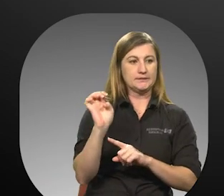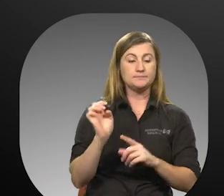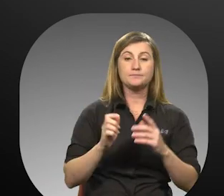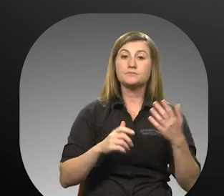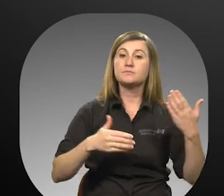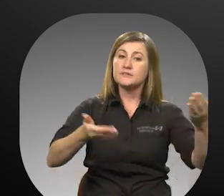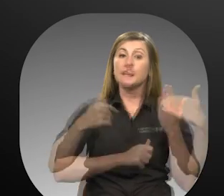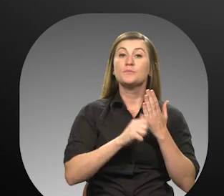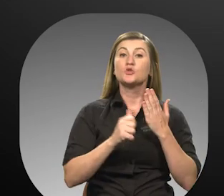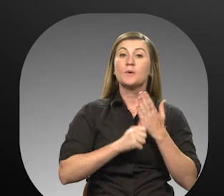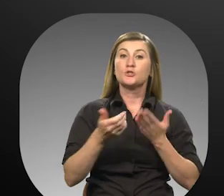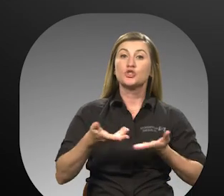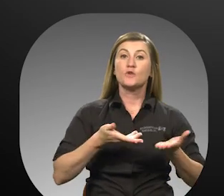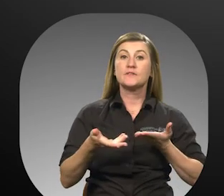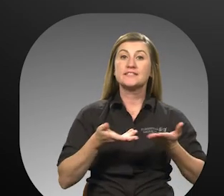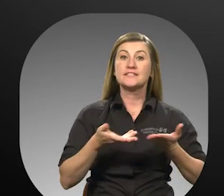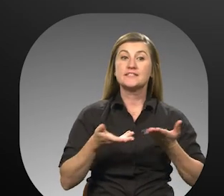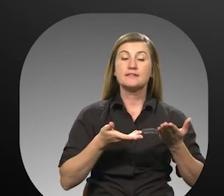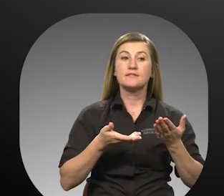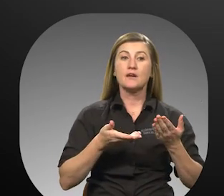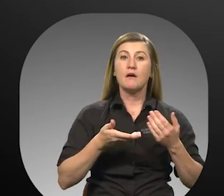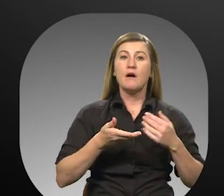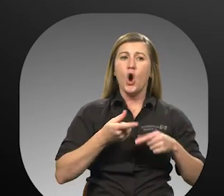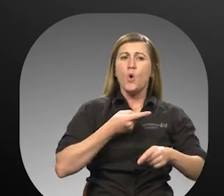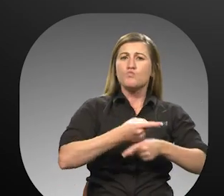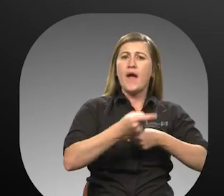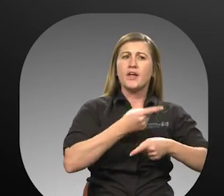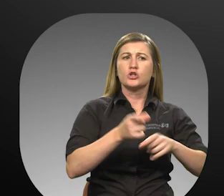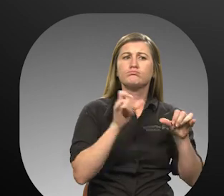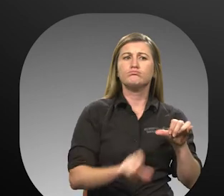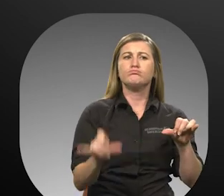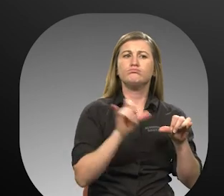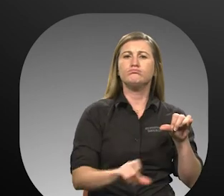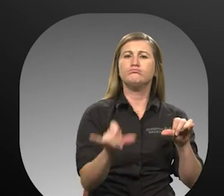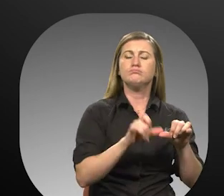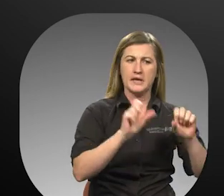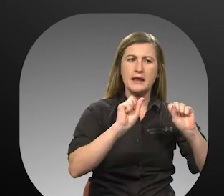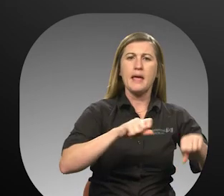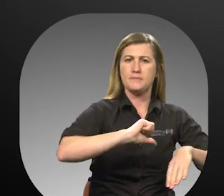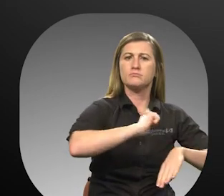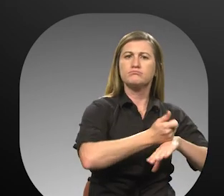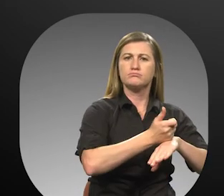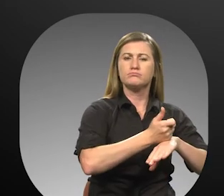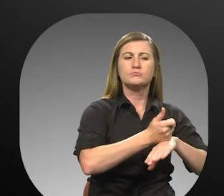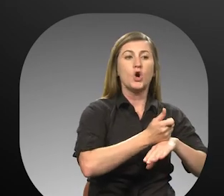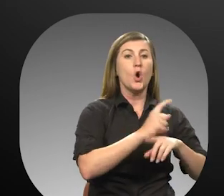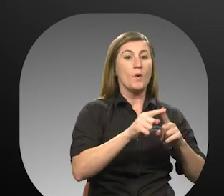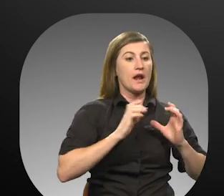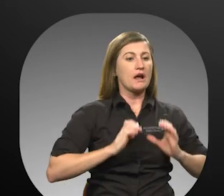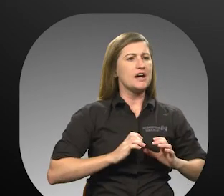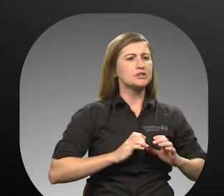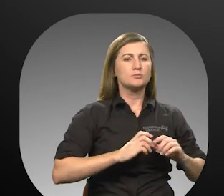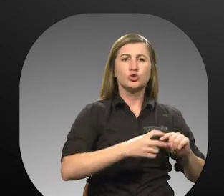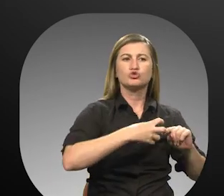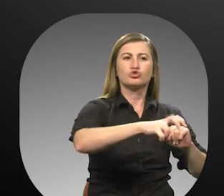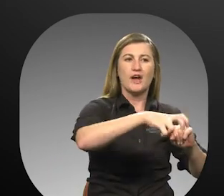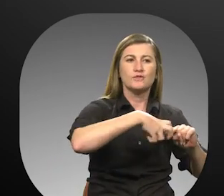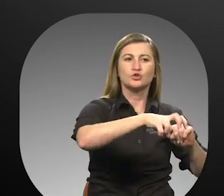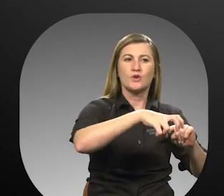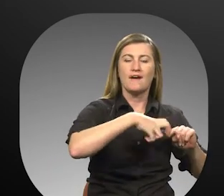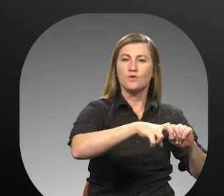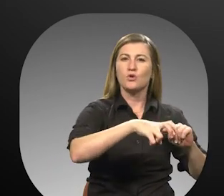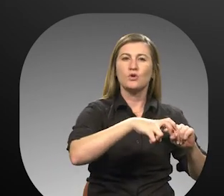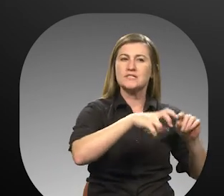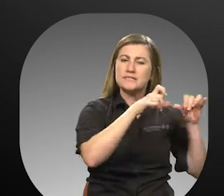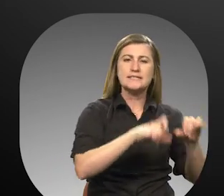Subscription service A standing order or subscription service can be established when a customer regularly travels to and from